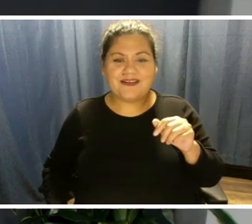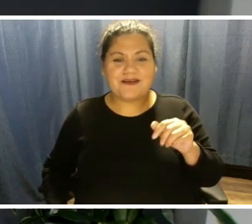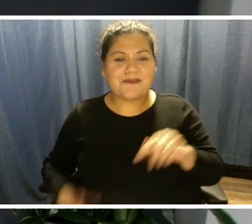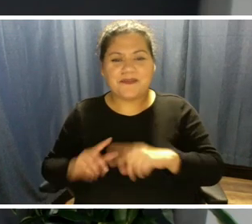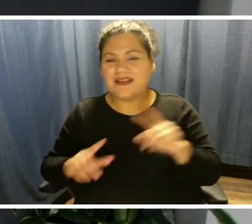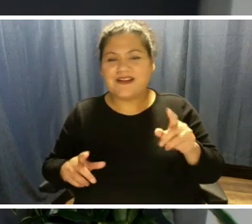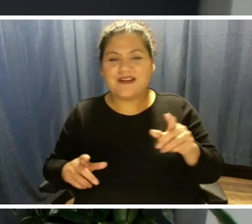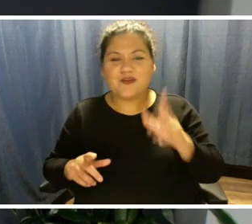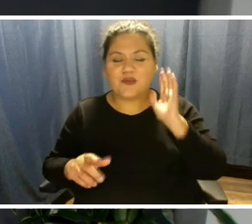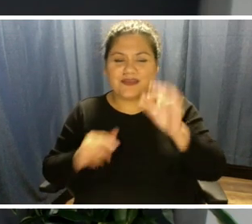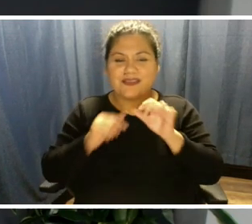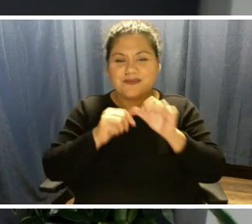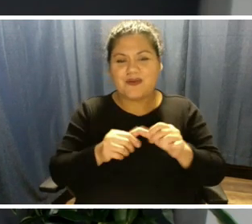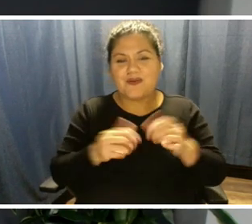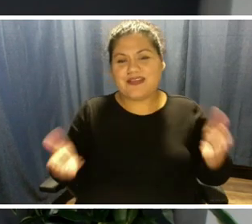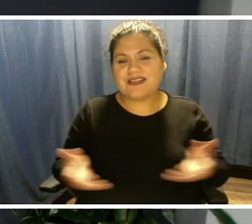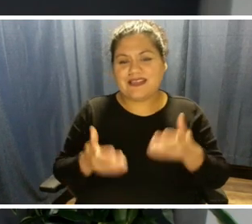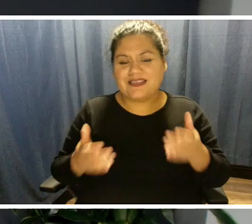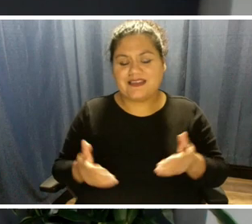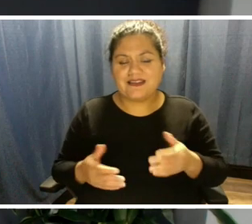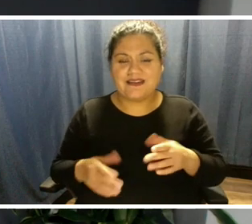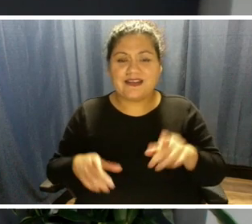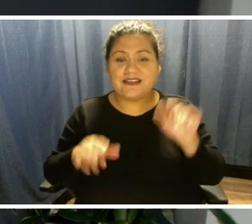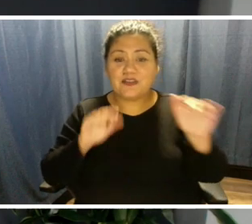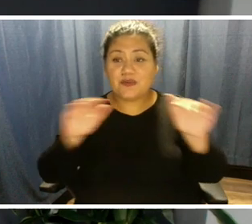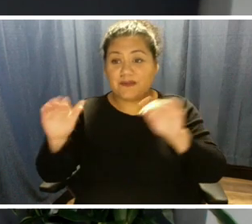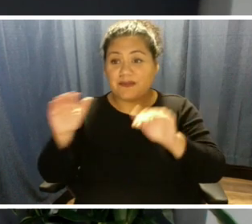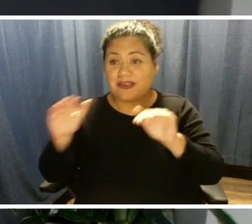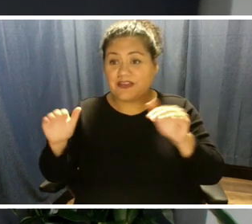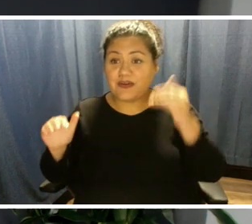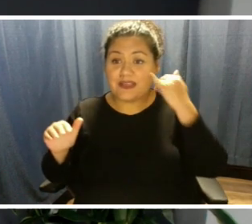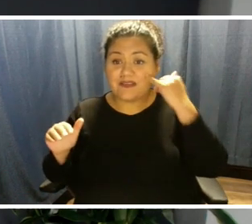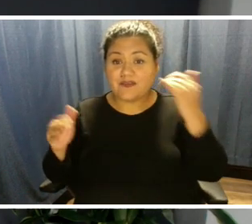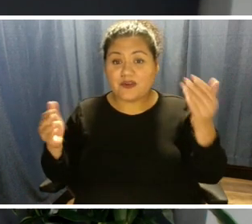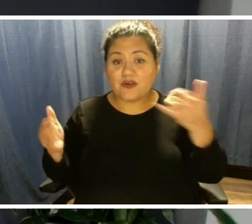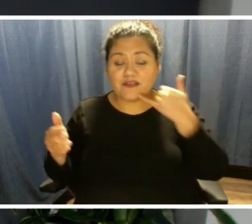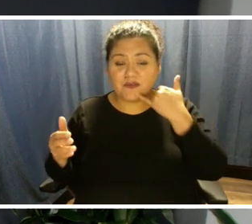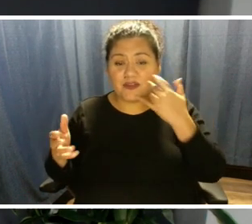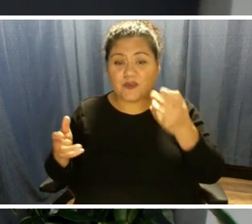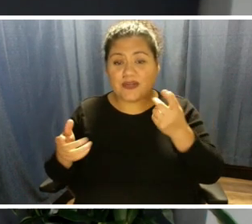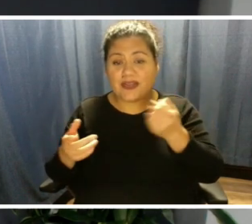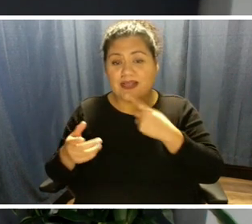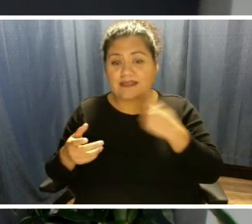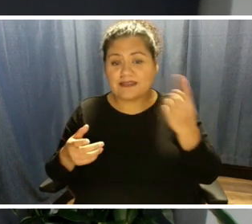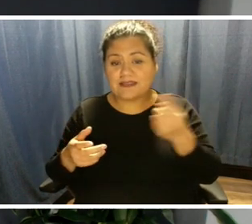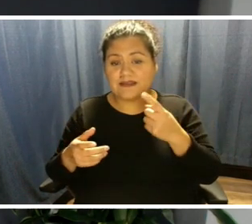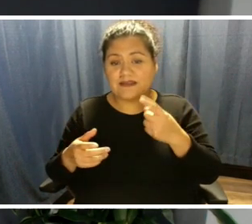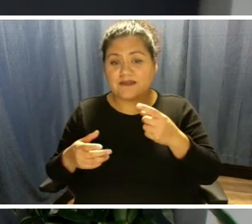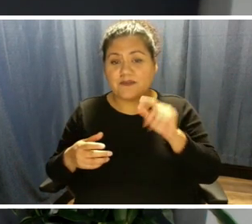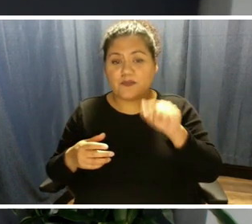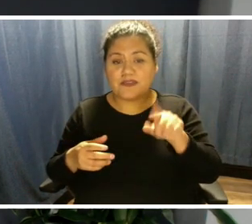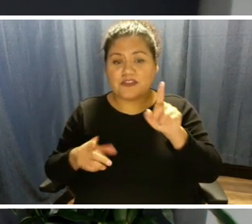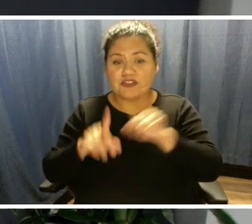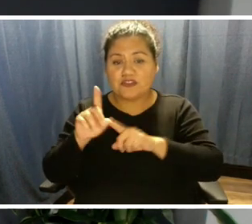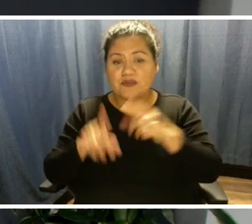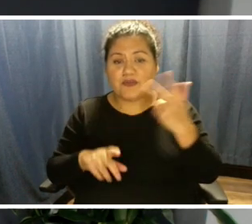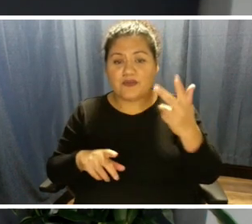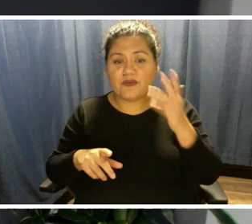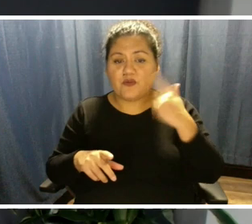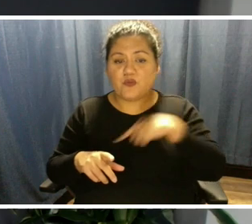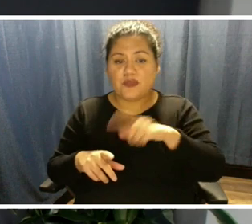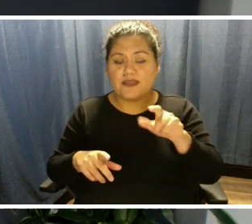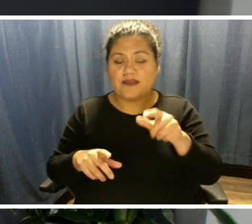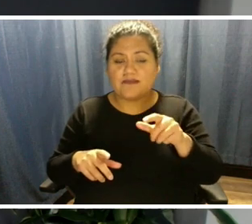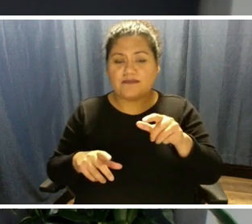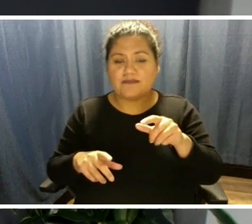going here. As a reminder, if you're on the phone and you'd like to ask us a question, please press star three and we can put you live in